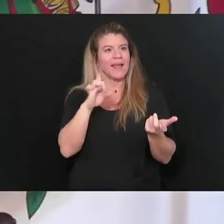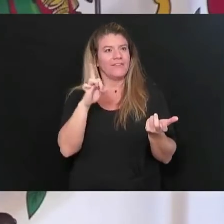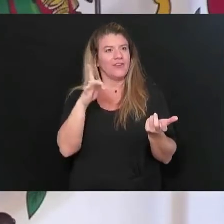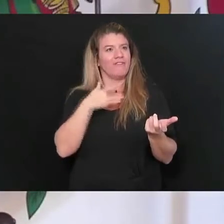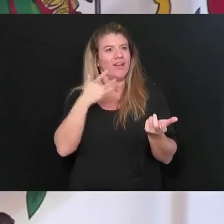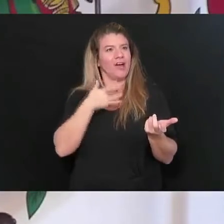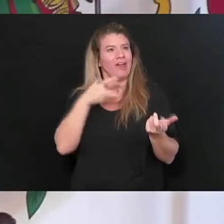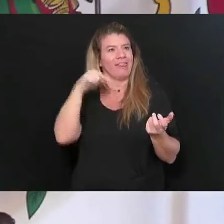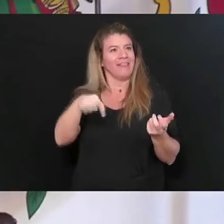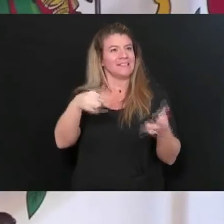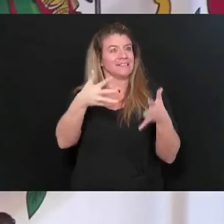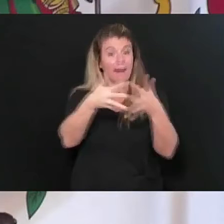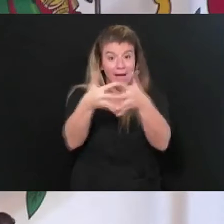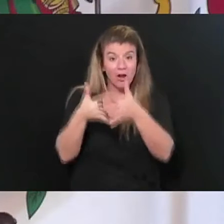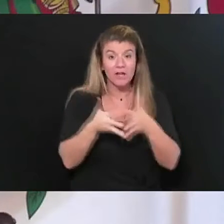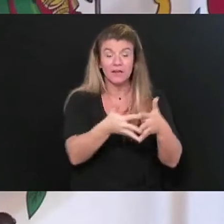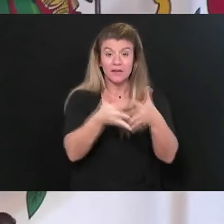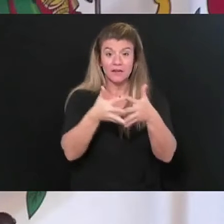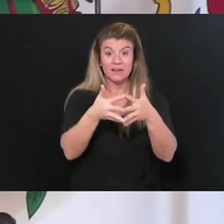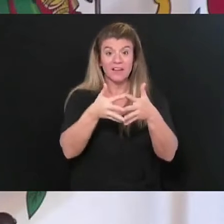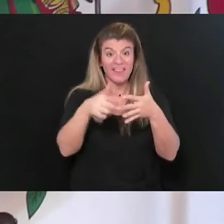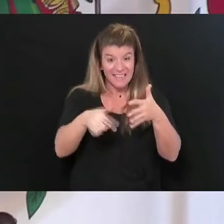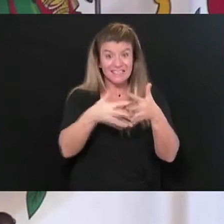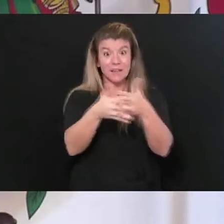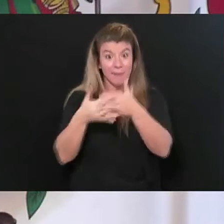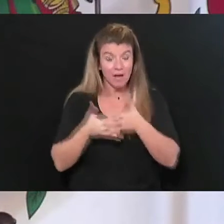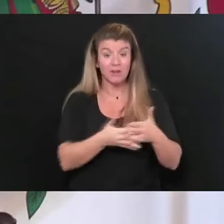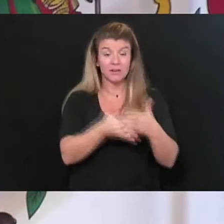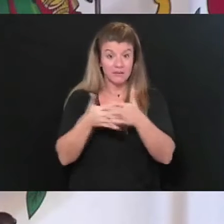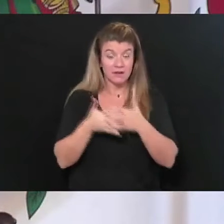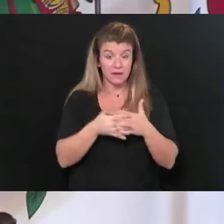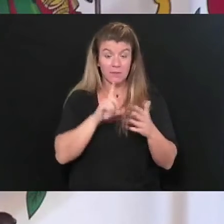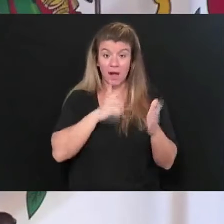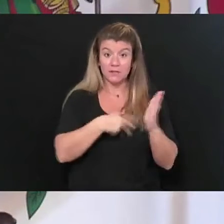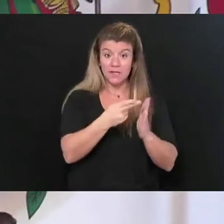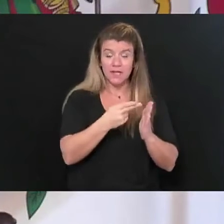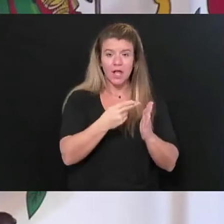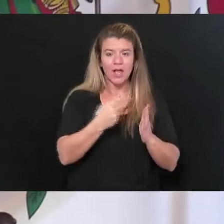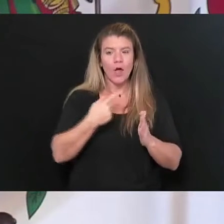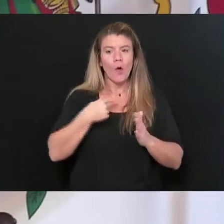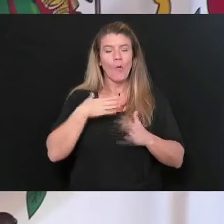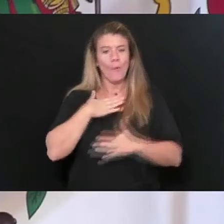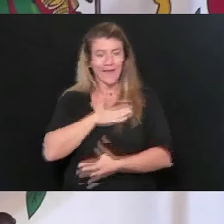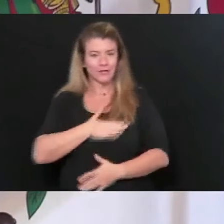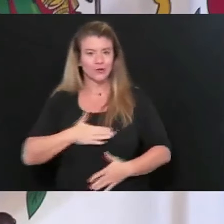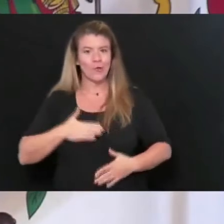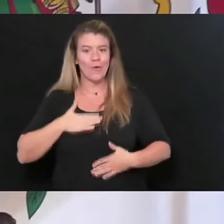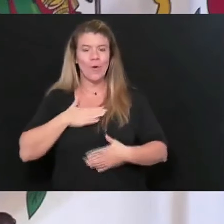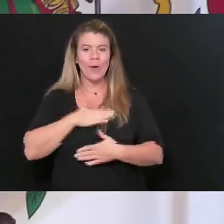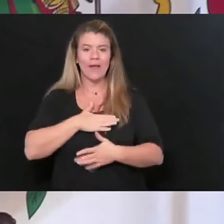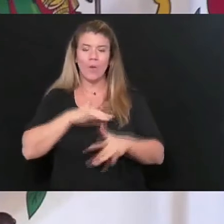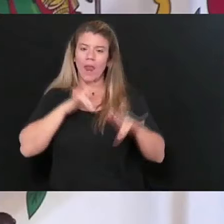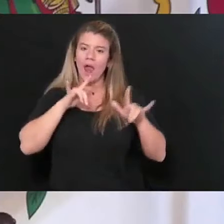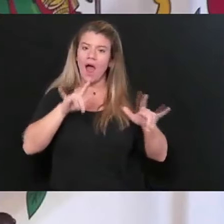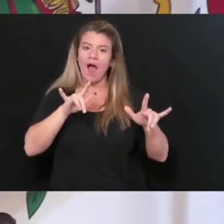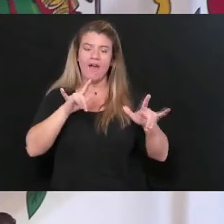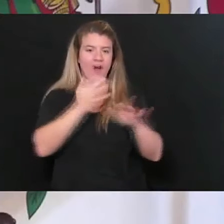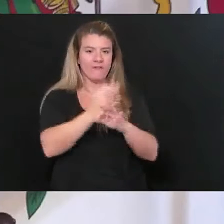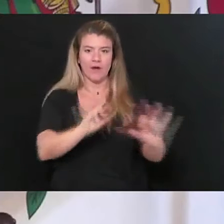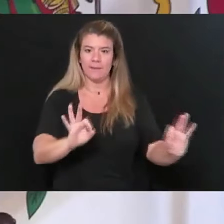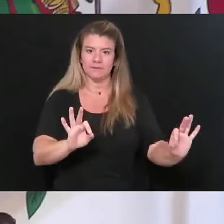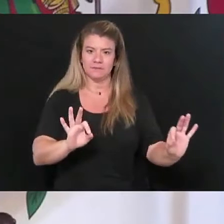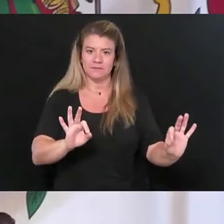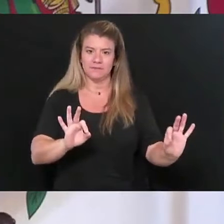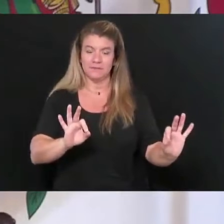truly, Kenny, when it really gets right down to it, we enjoy and we love our freedoms and it made